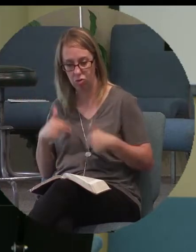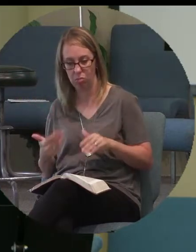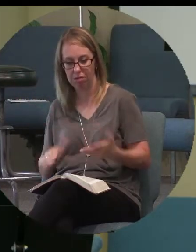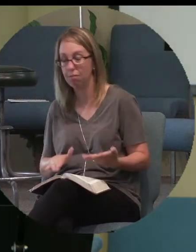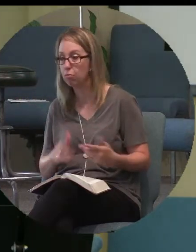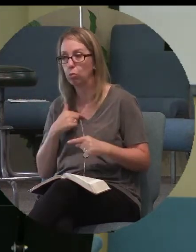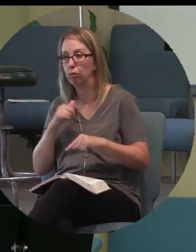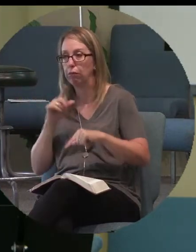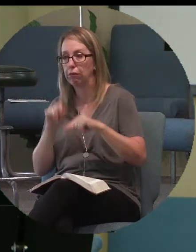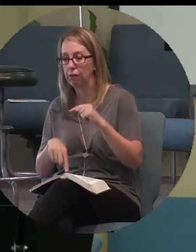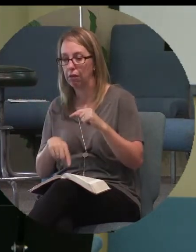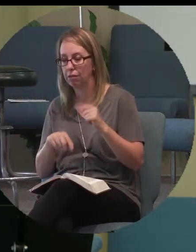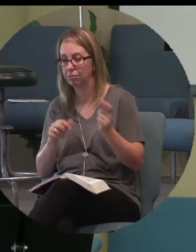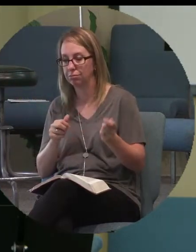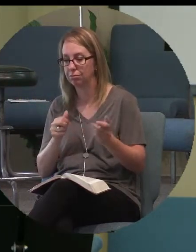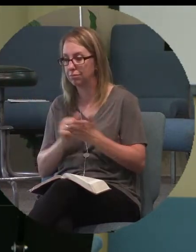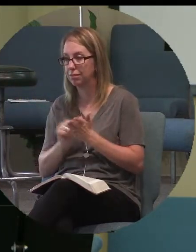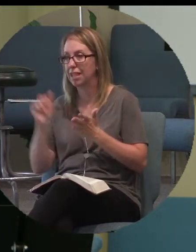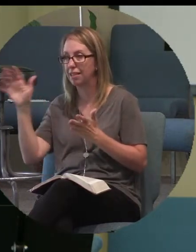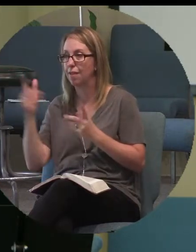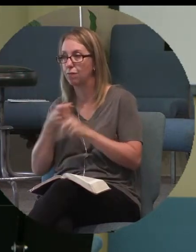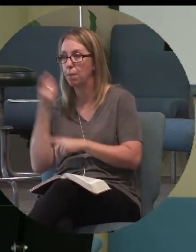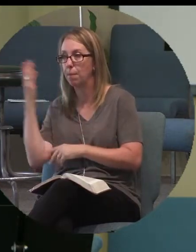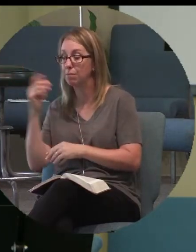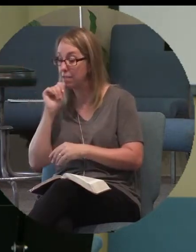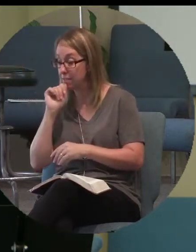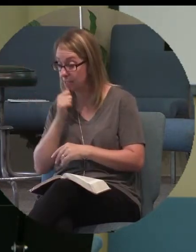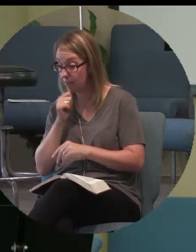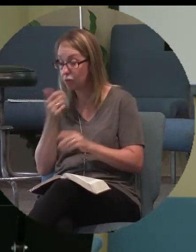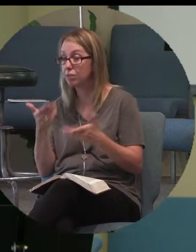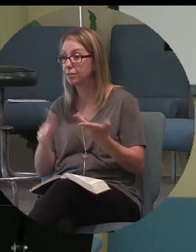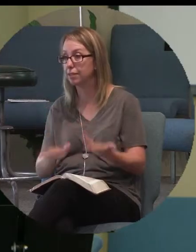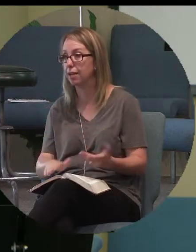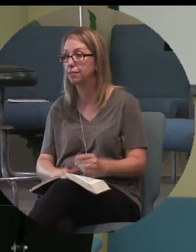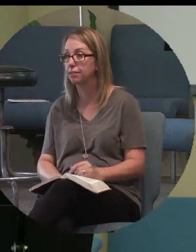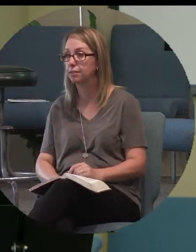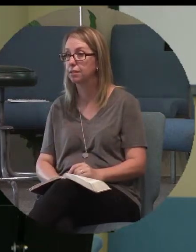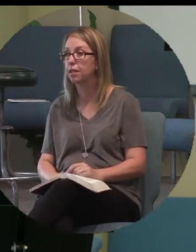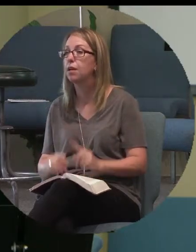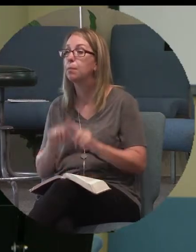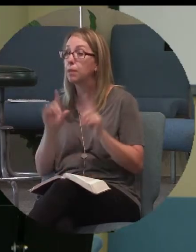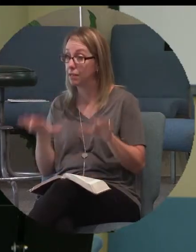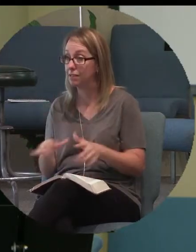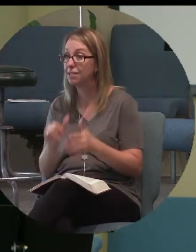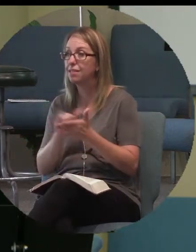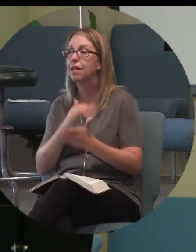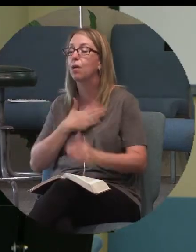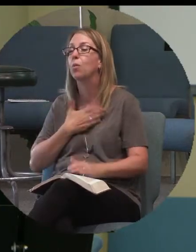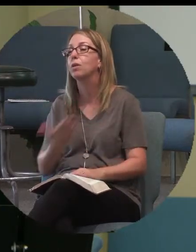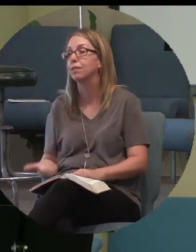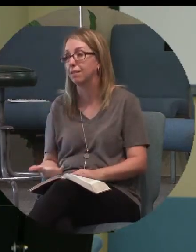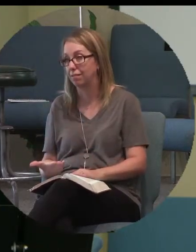we can never take that away from him. He suffered and he died. But he did that willingly.